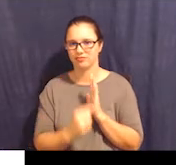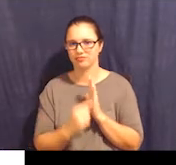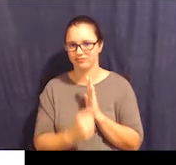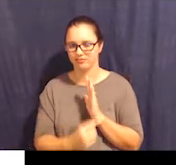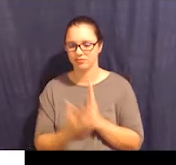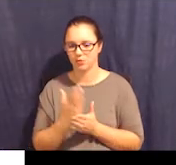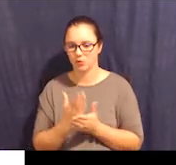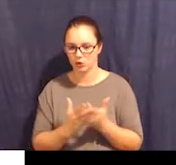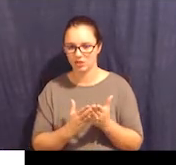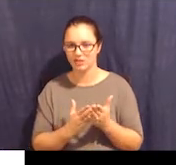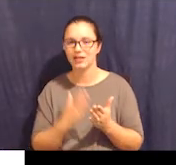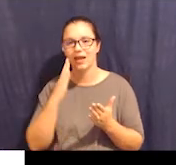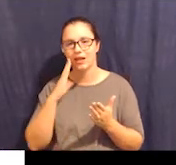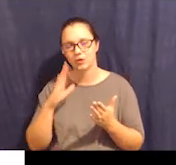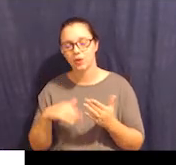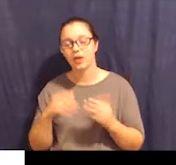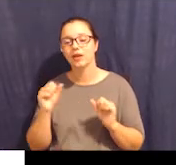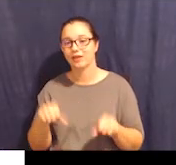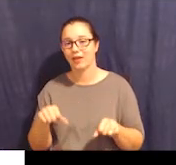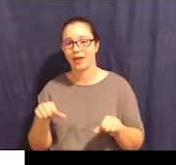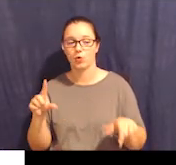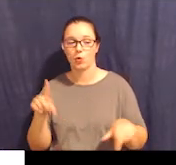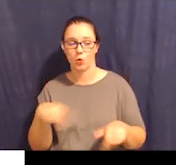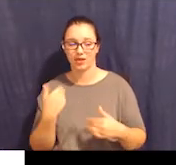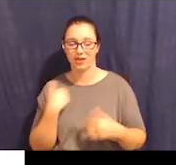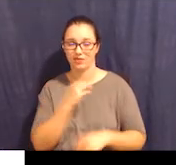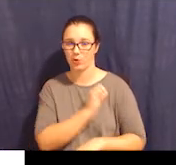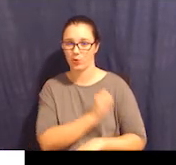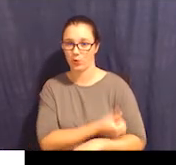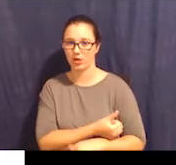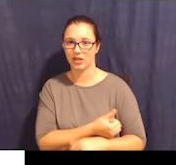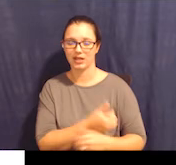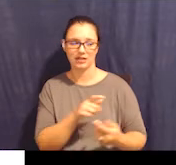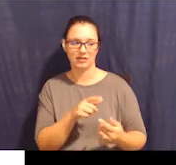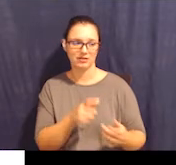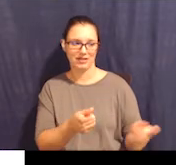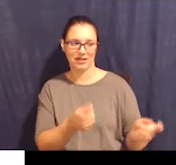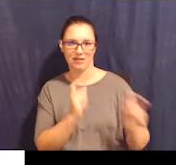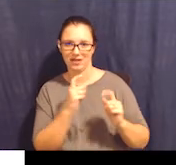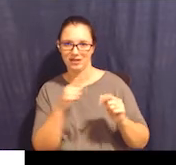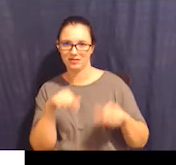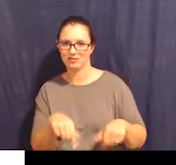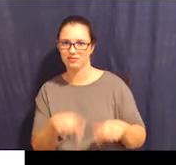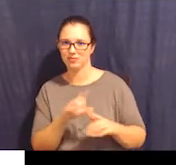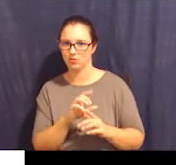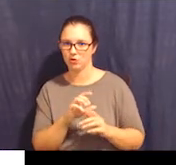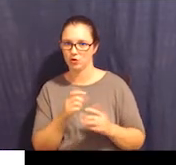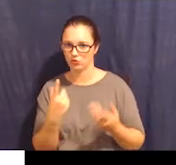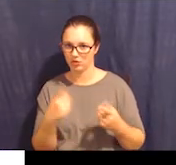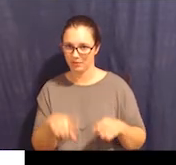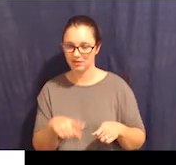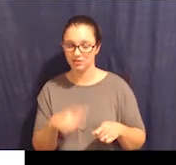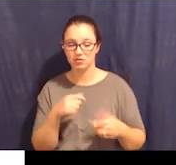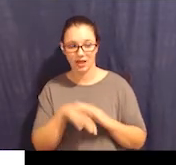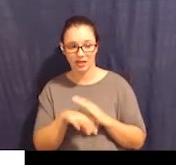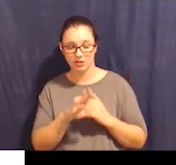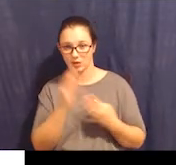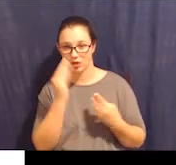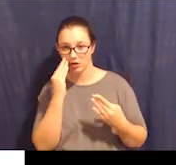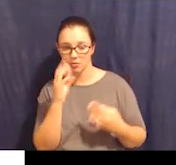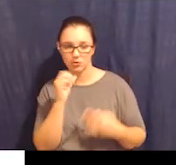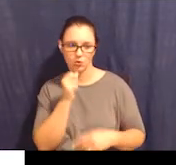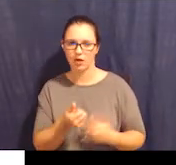expressly granted to me in this agreement. So did they give me access to their information or not? I'm not going to do anything that I wasn't given permission to do.